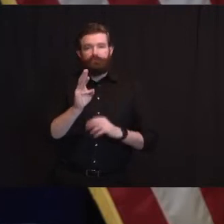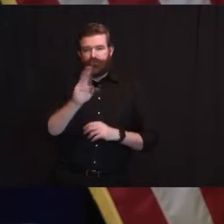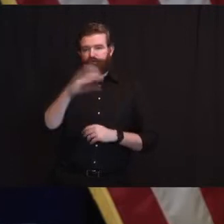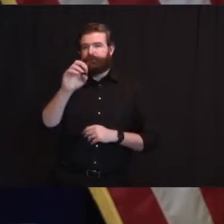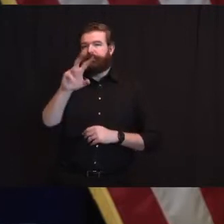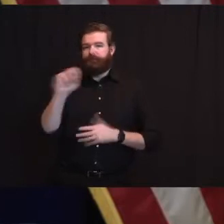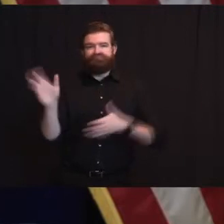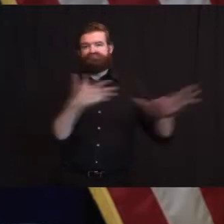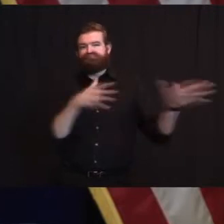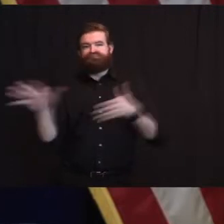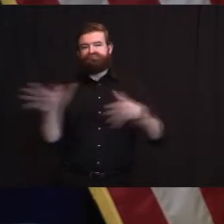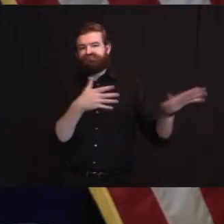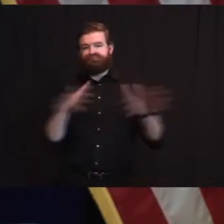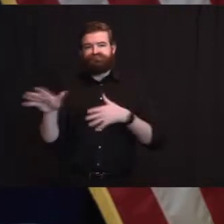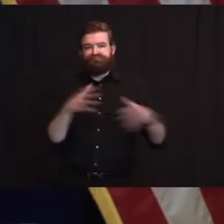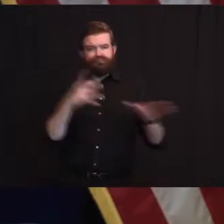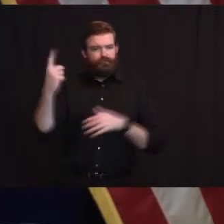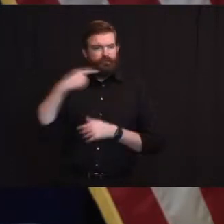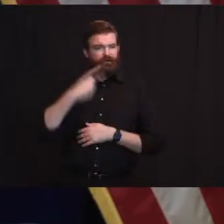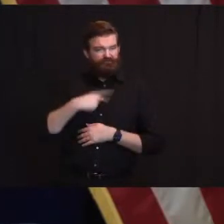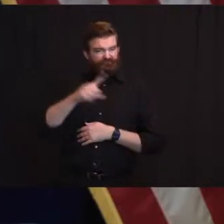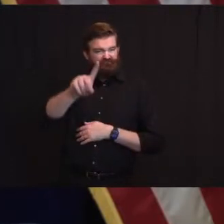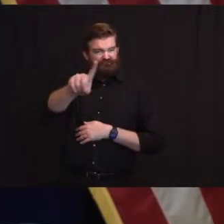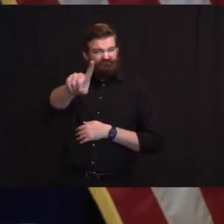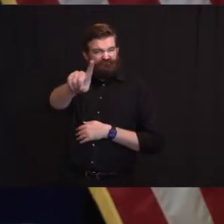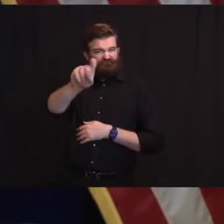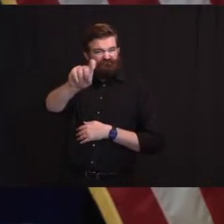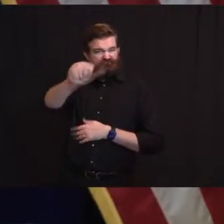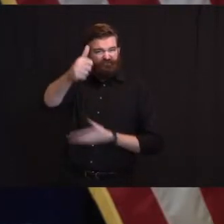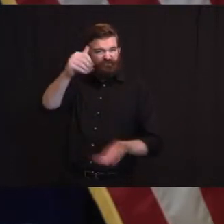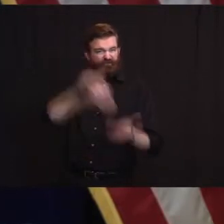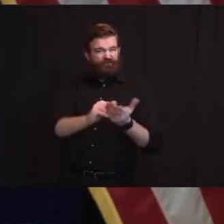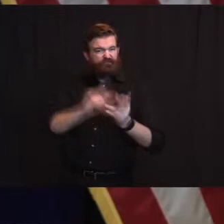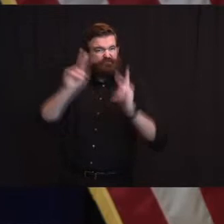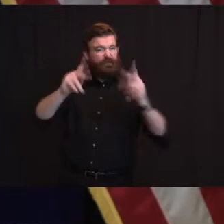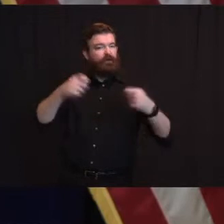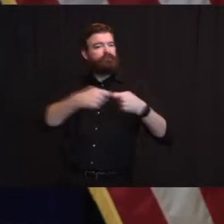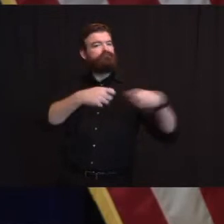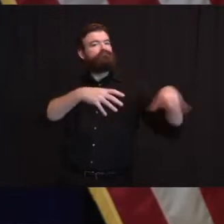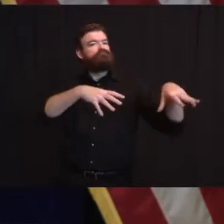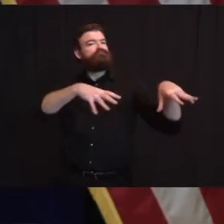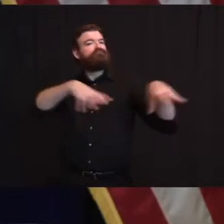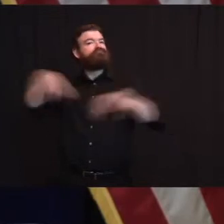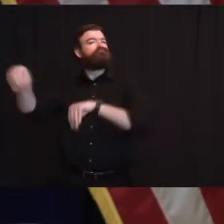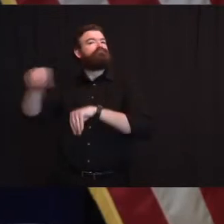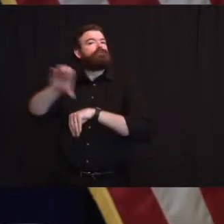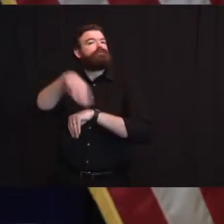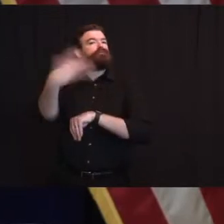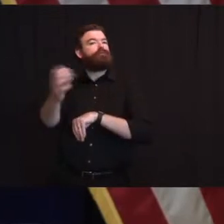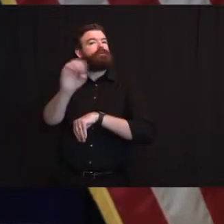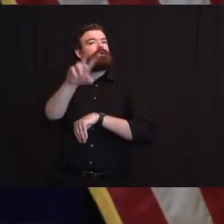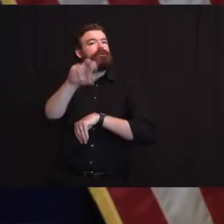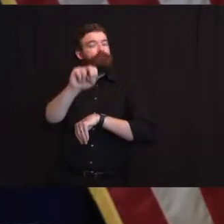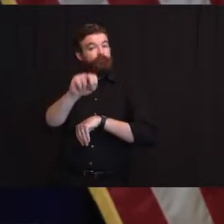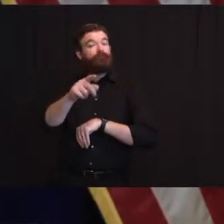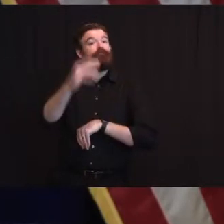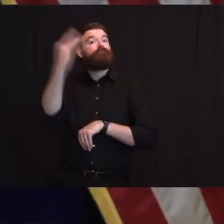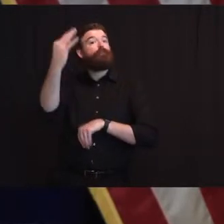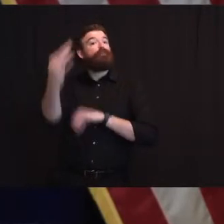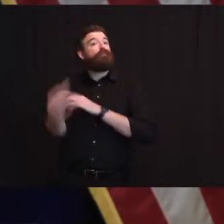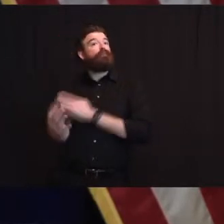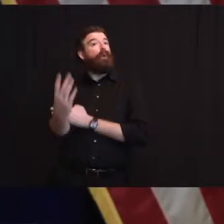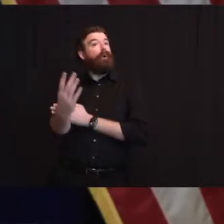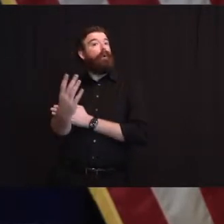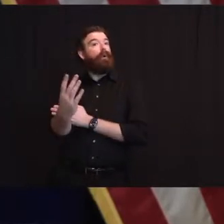at the height of the storm, there was 110,000 without power. By 8 o'clock Friday morning, that number was already down to